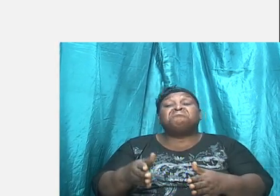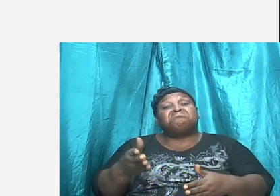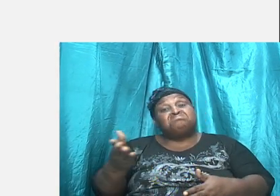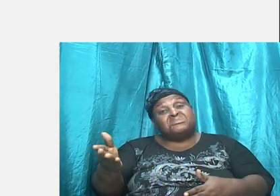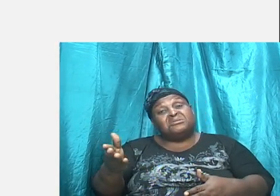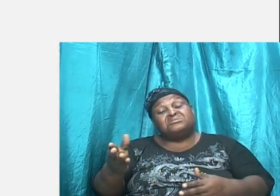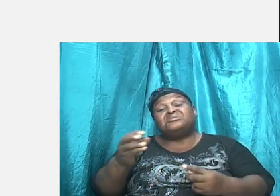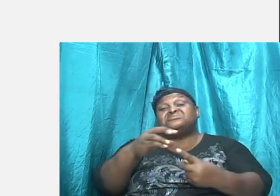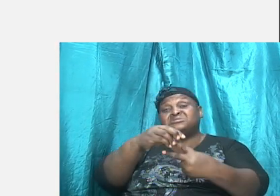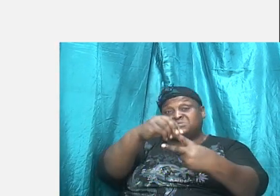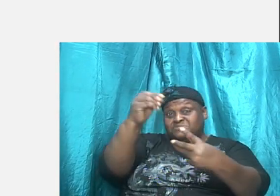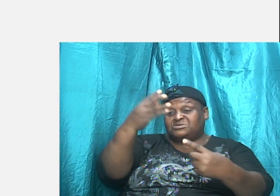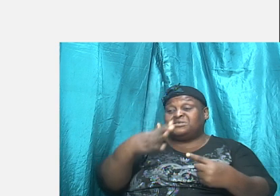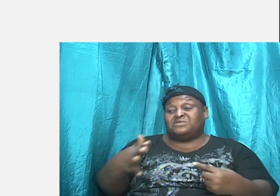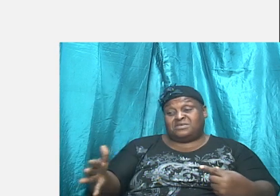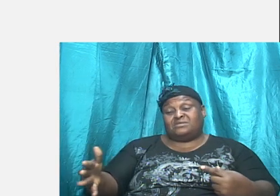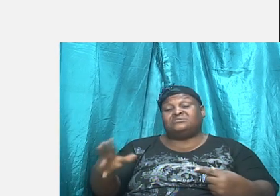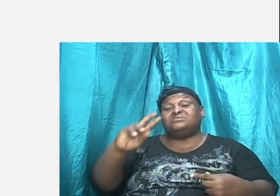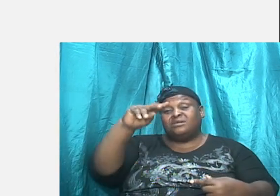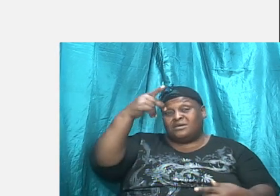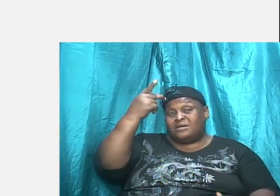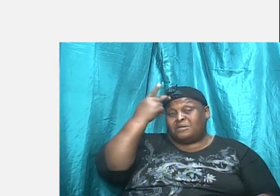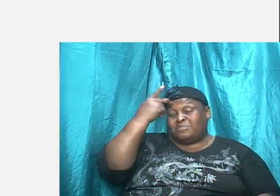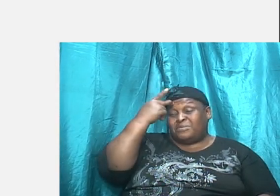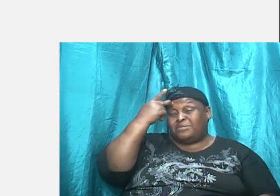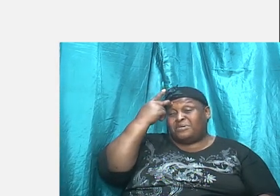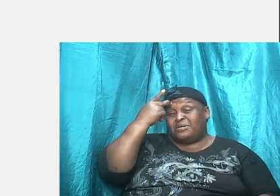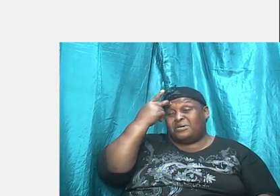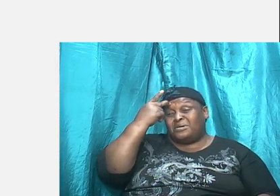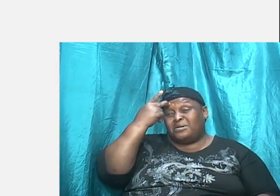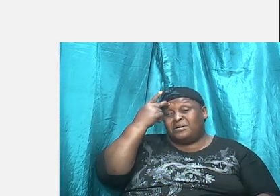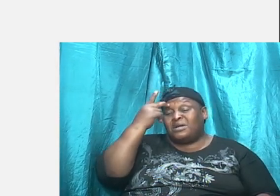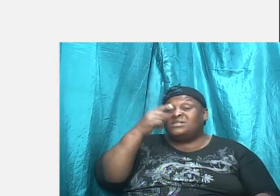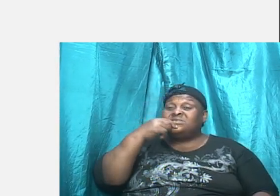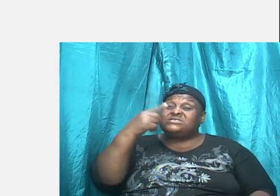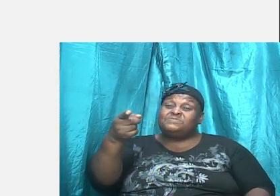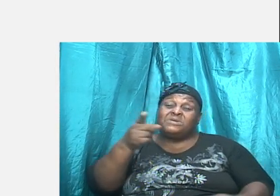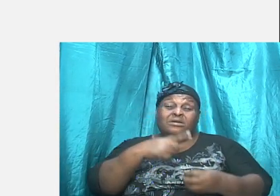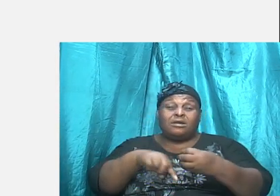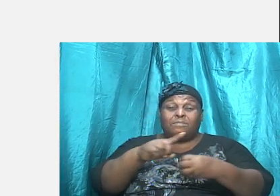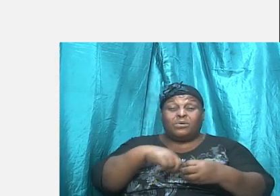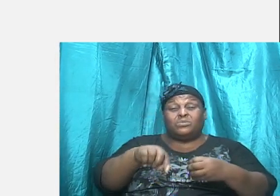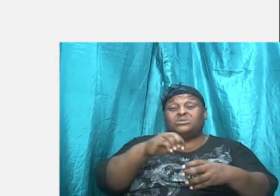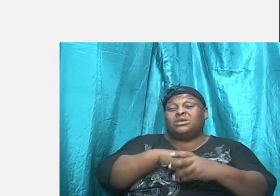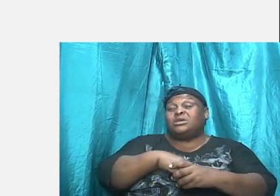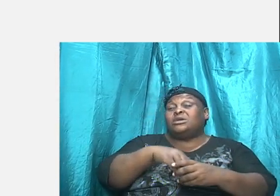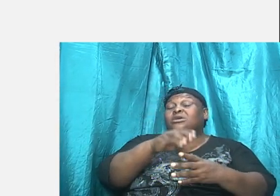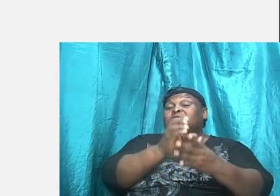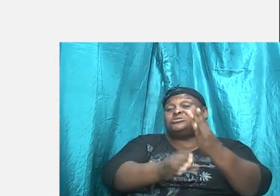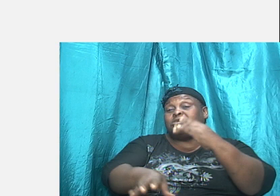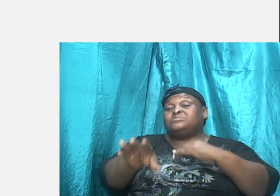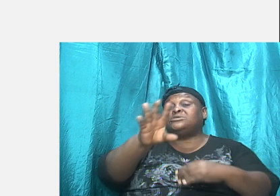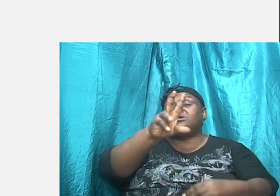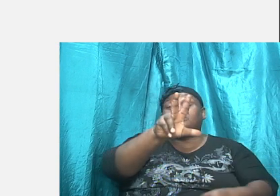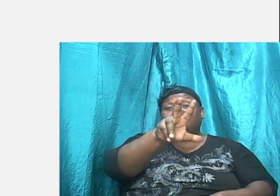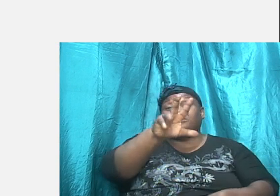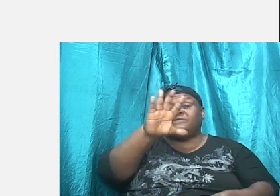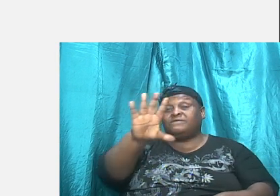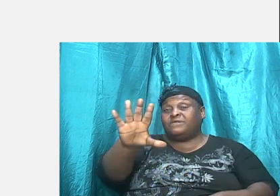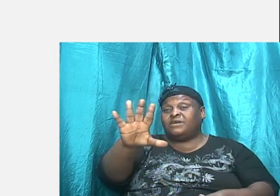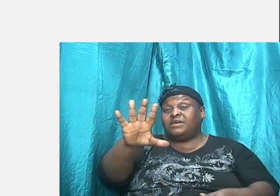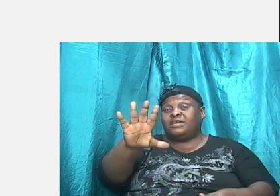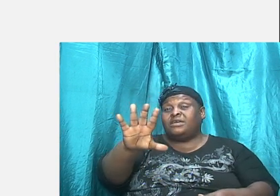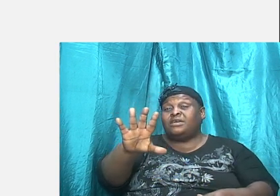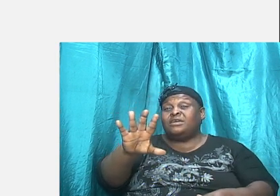specific things that he outlined in chapter 35. He is dealing first with the